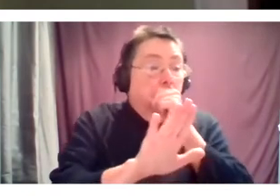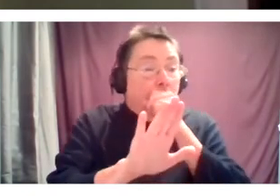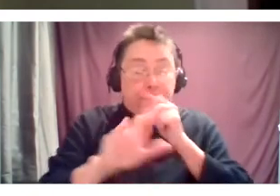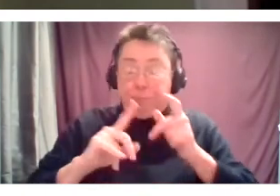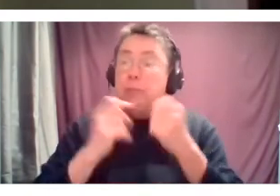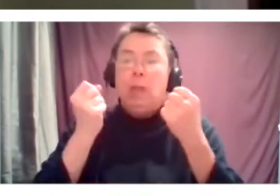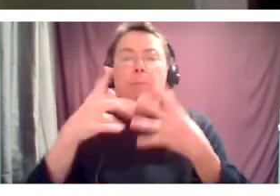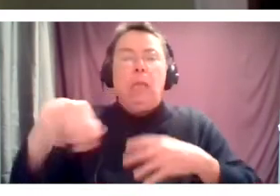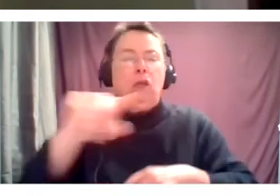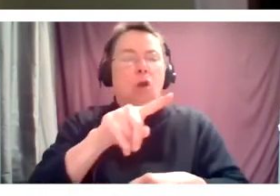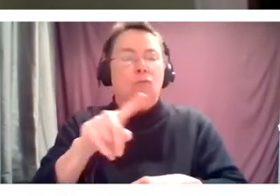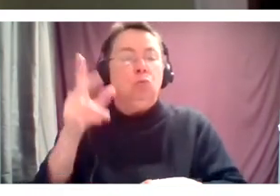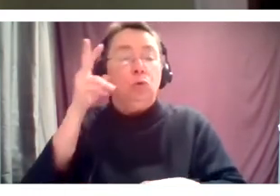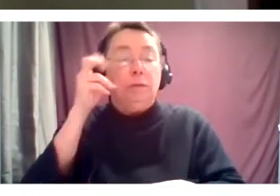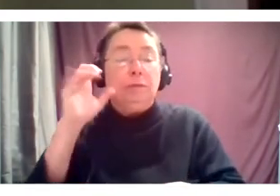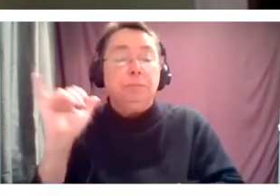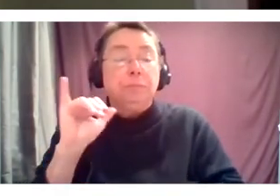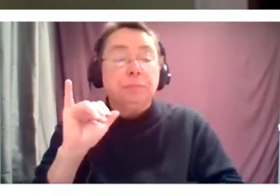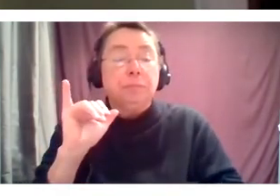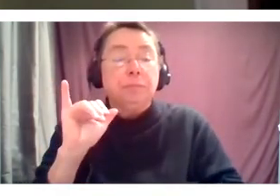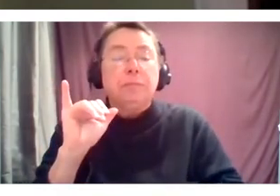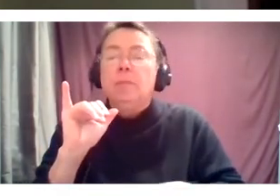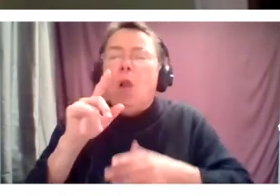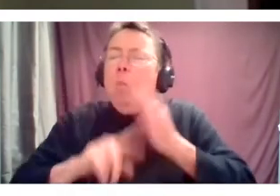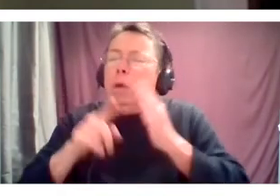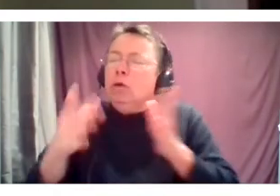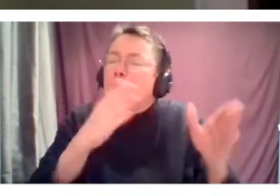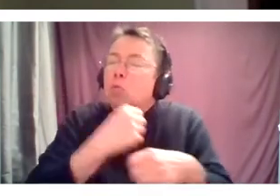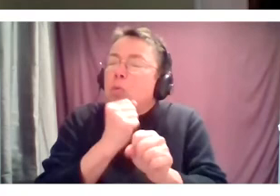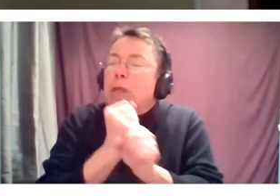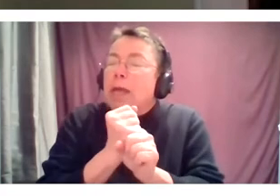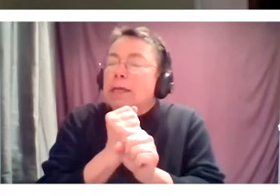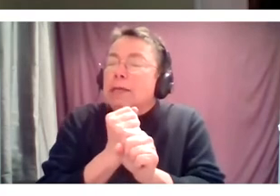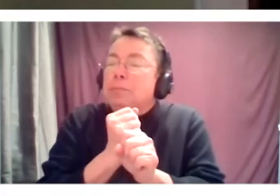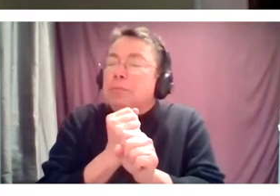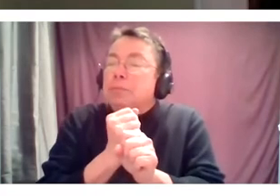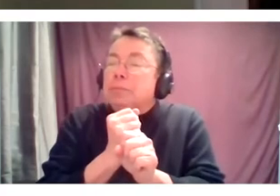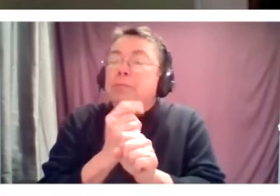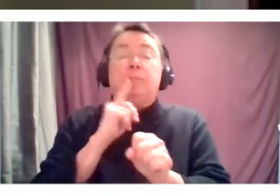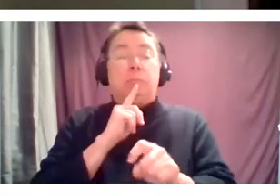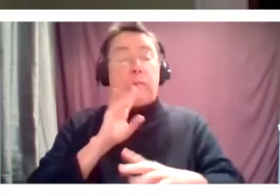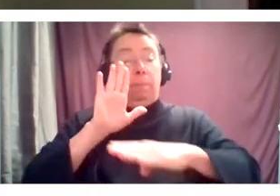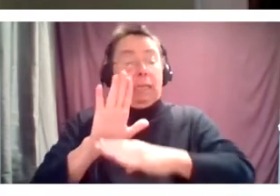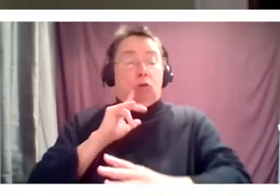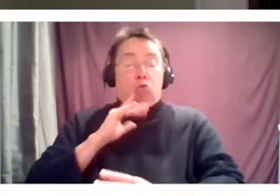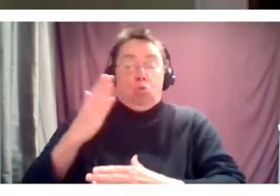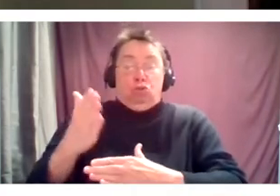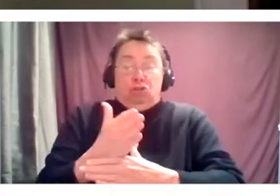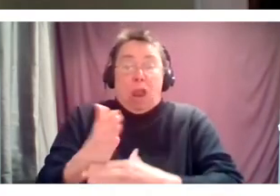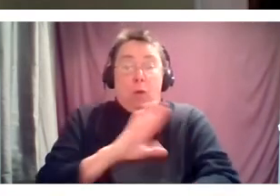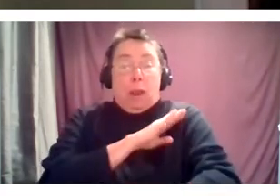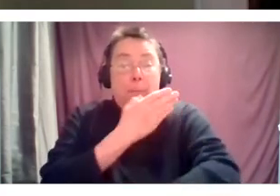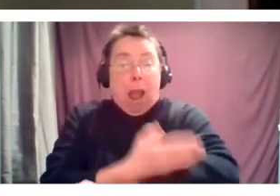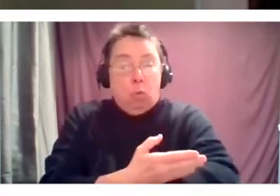just coming in. What path are you creating that actually is committed to sharing power and creating these visions of